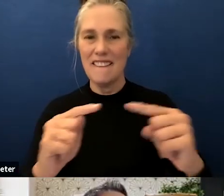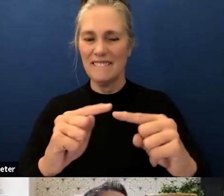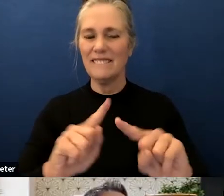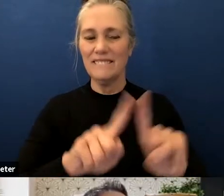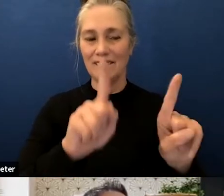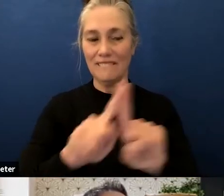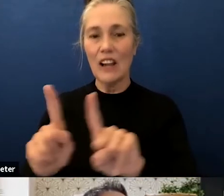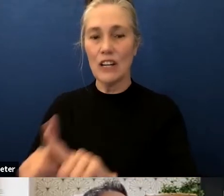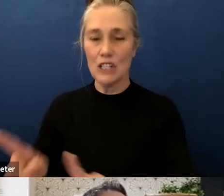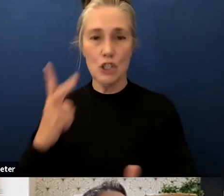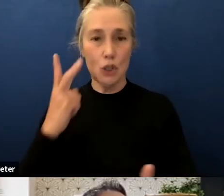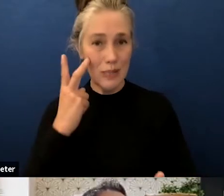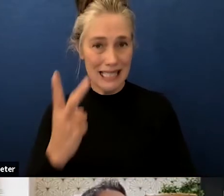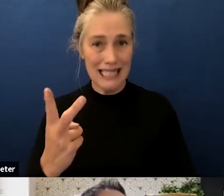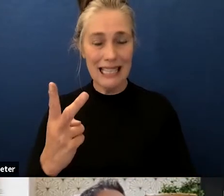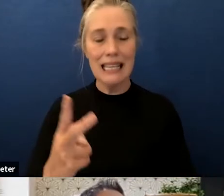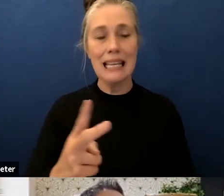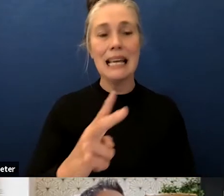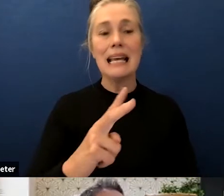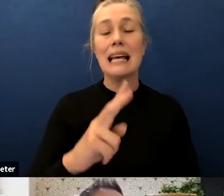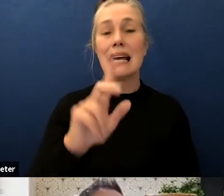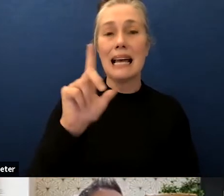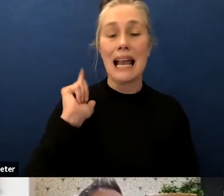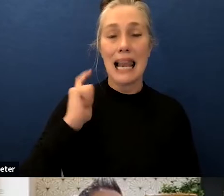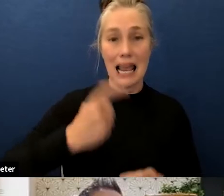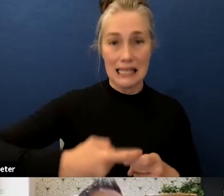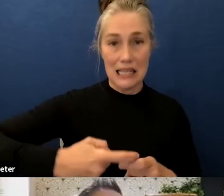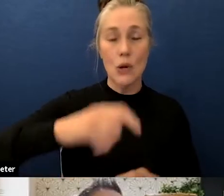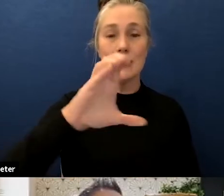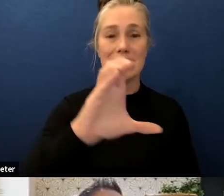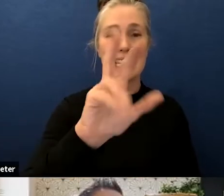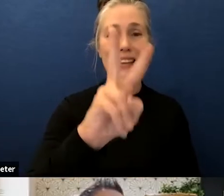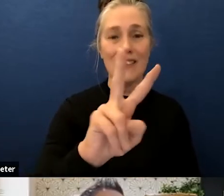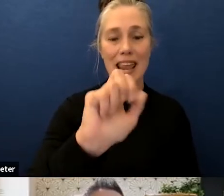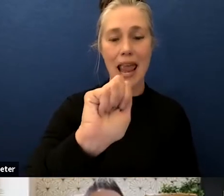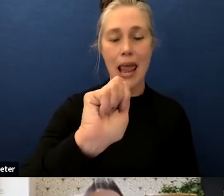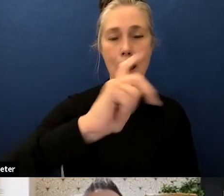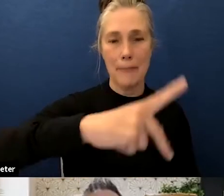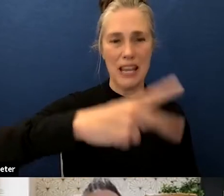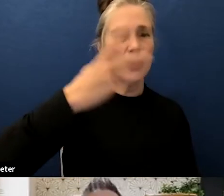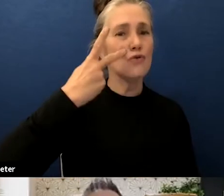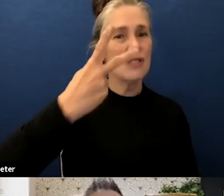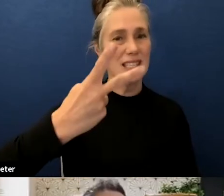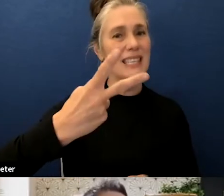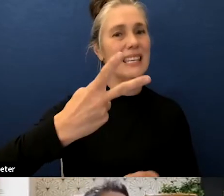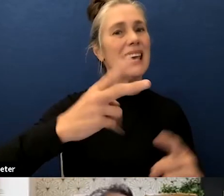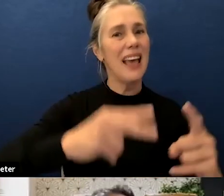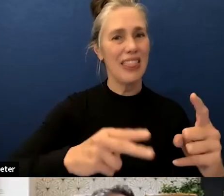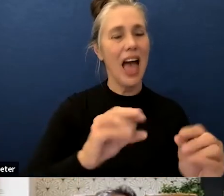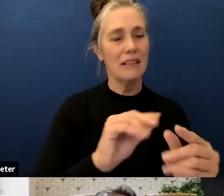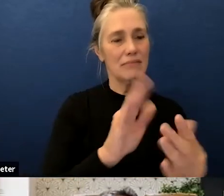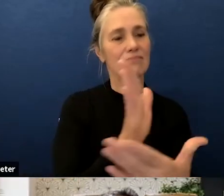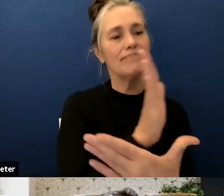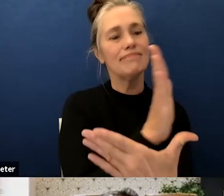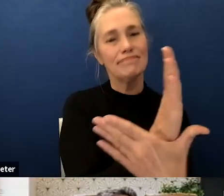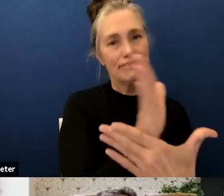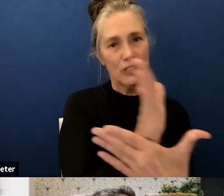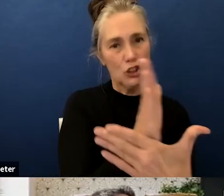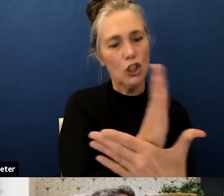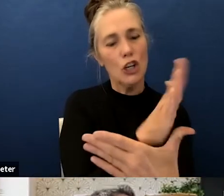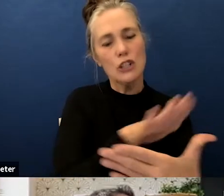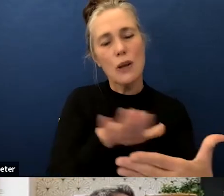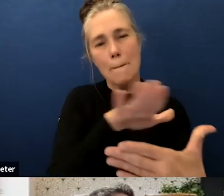latino cvap you can see that those spread pretty nicely around that 22.2 and